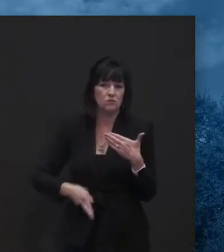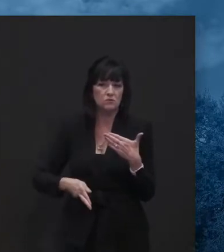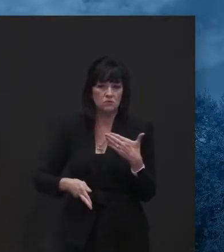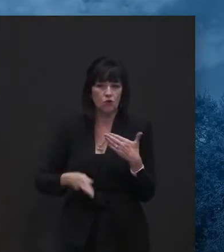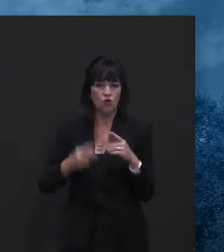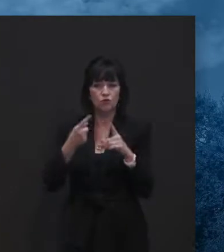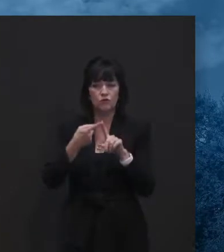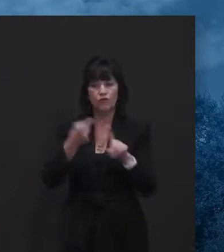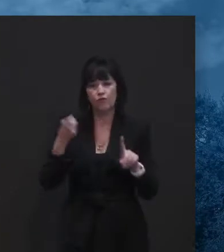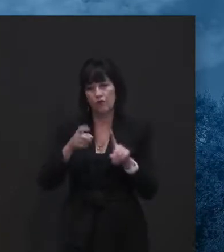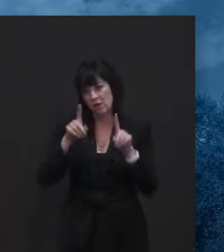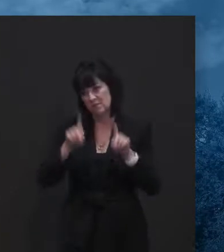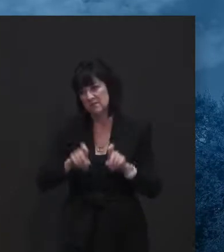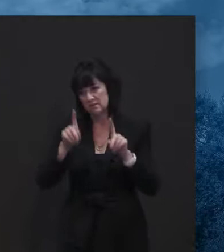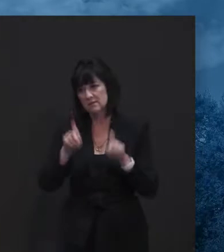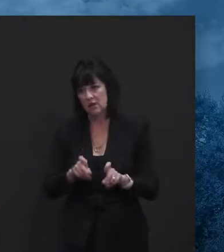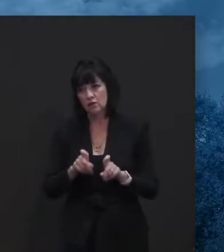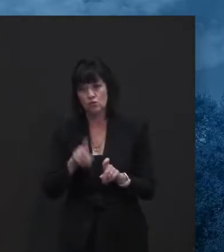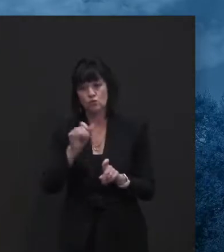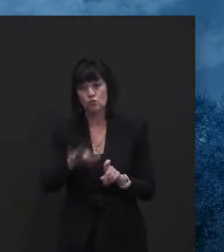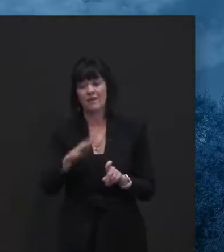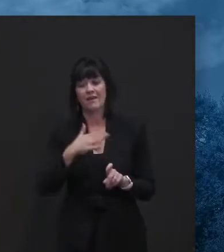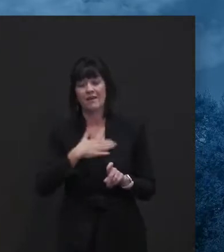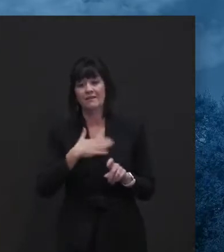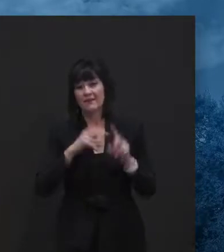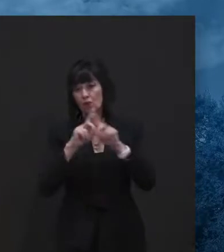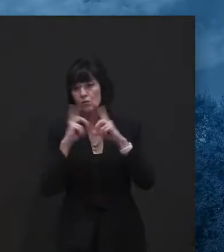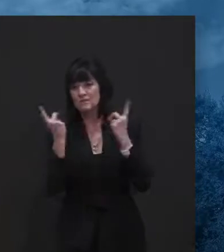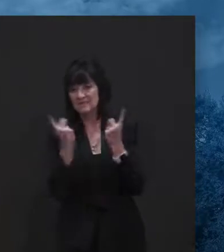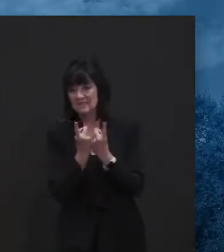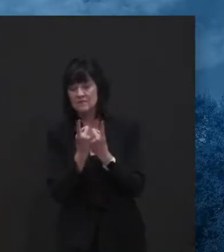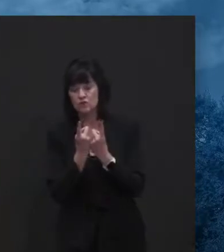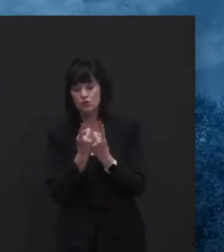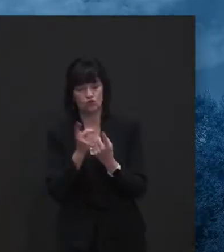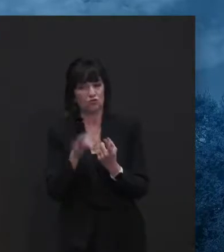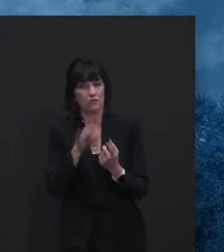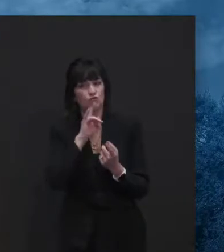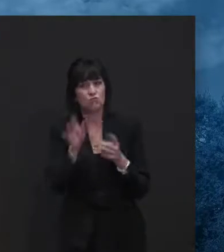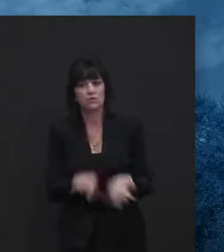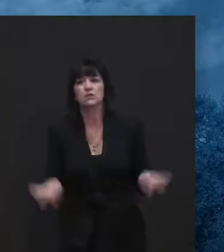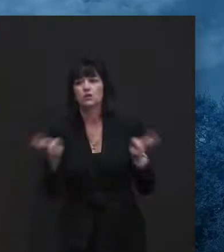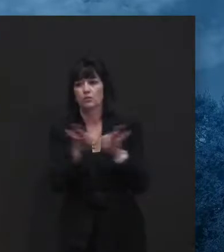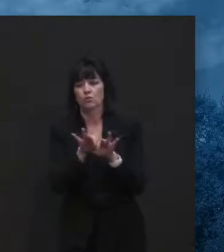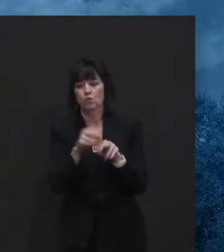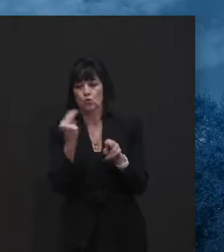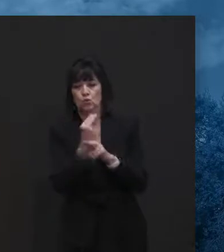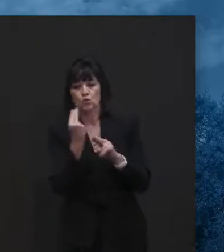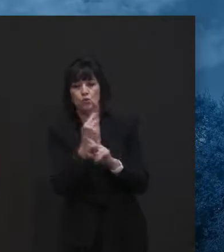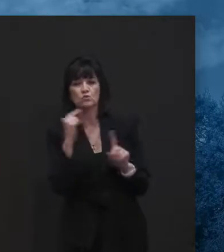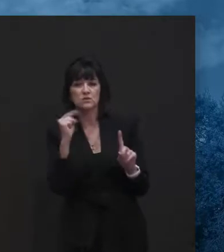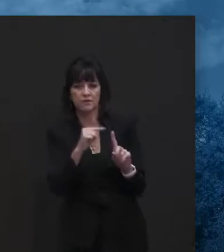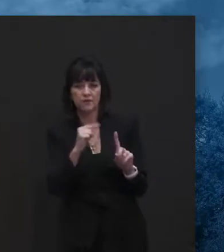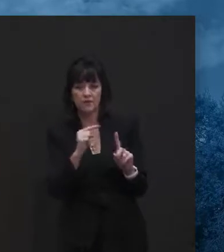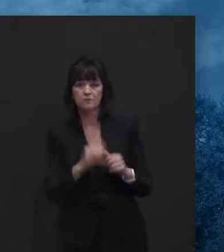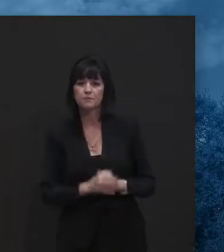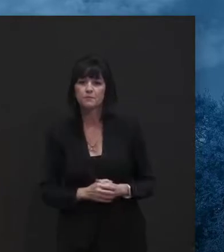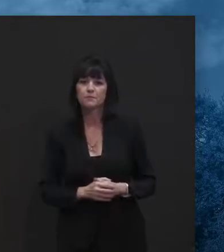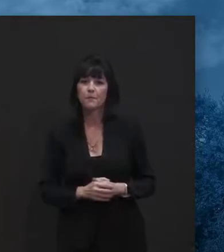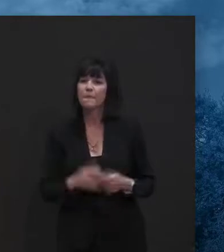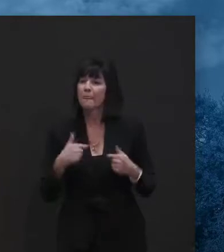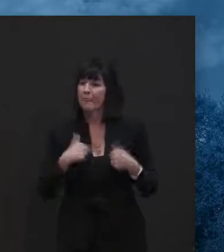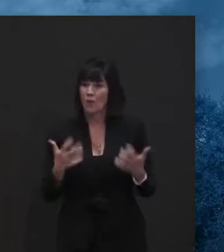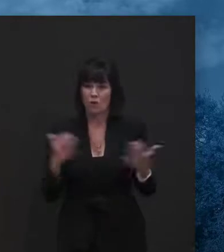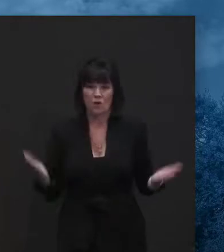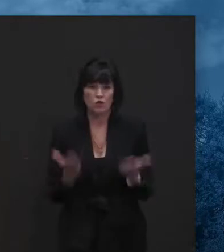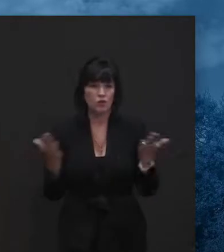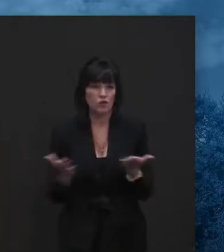but also from, uh, our district superintendent. So that's, uh, an important, uh, use of that. The other thing that I would encourage people to do